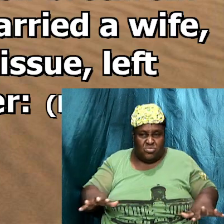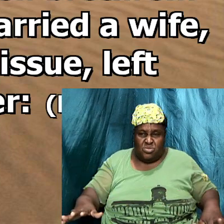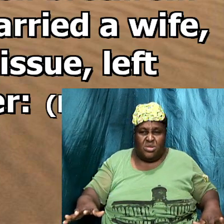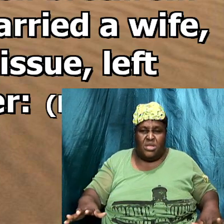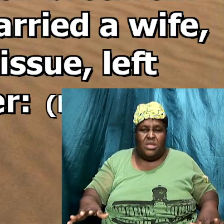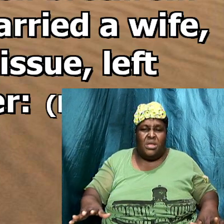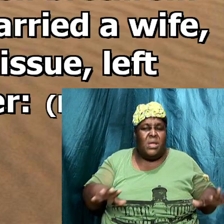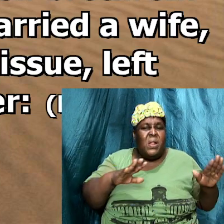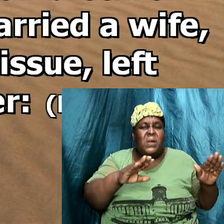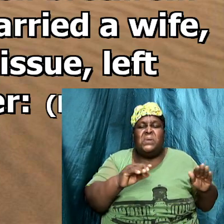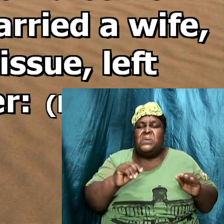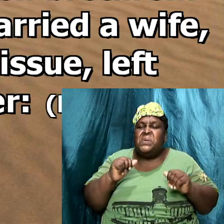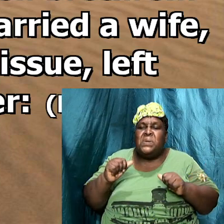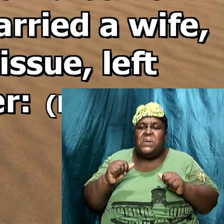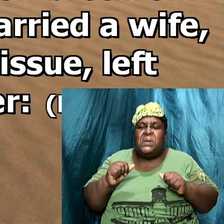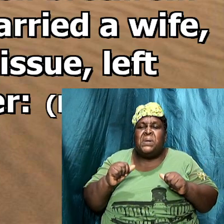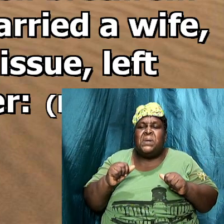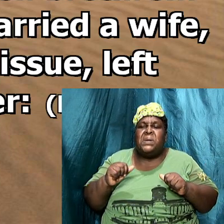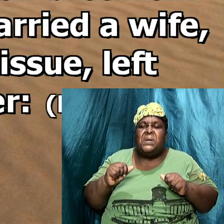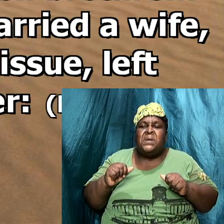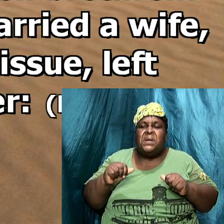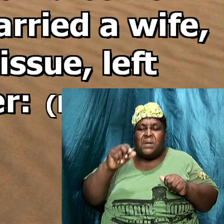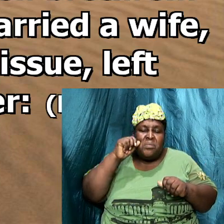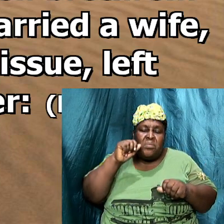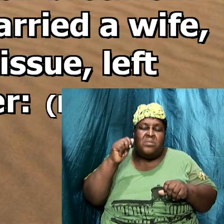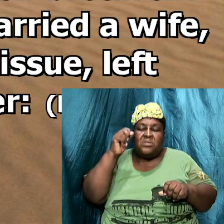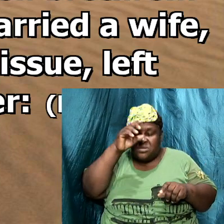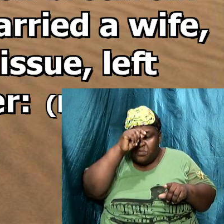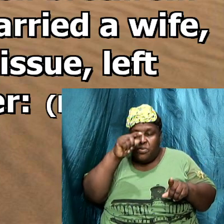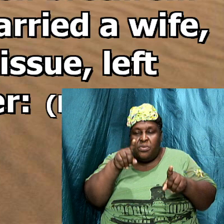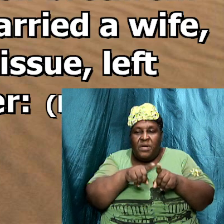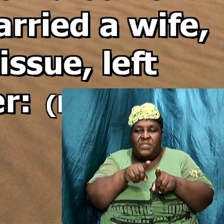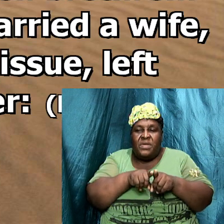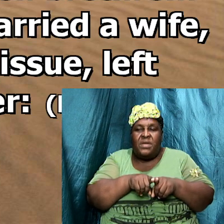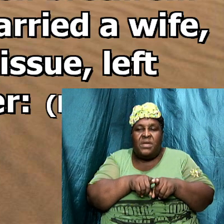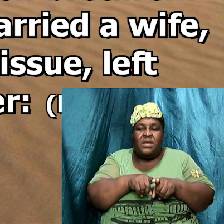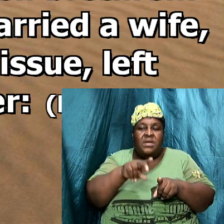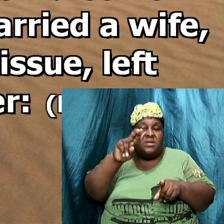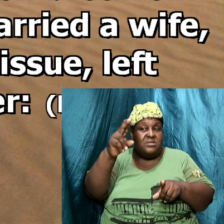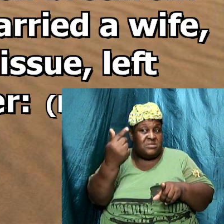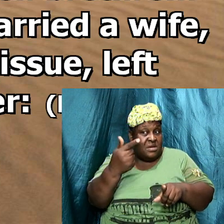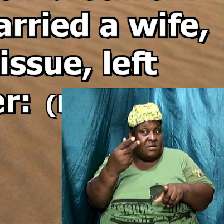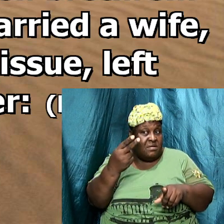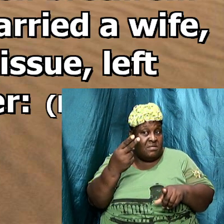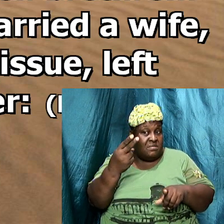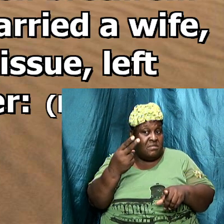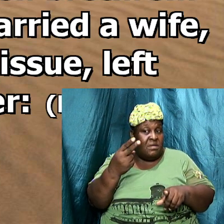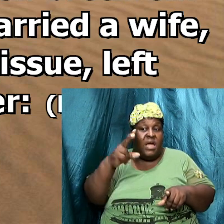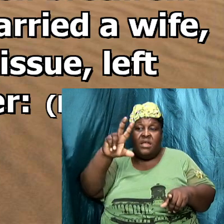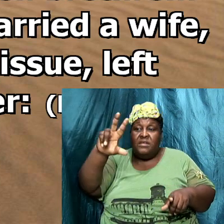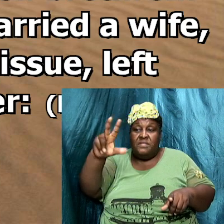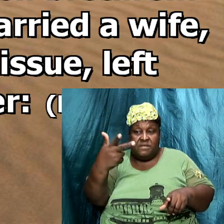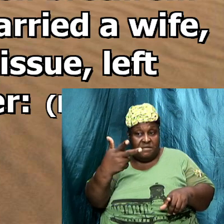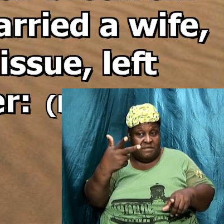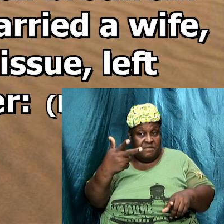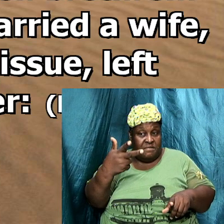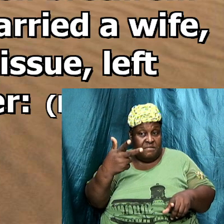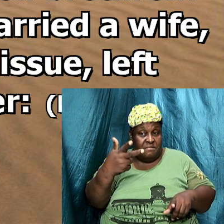left unto his brothers likewise the second also and the third